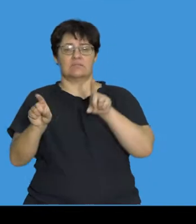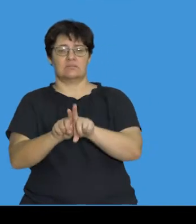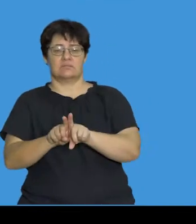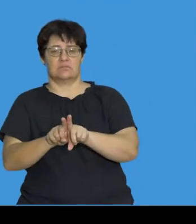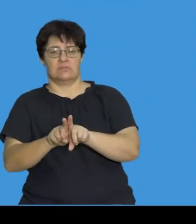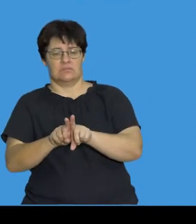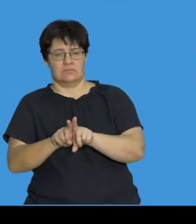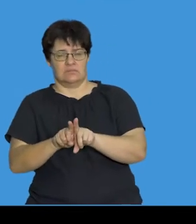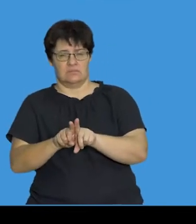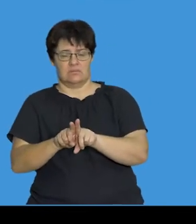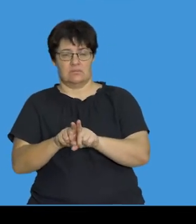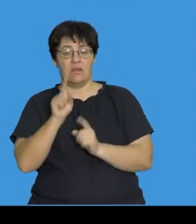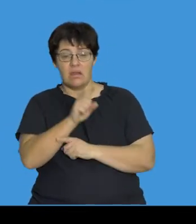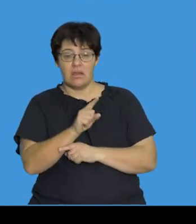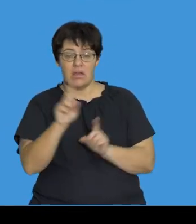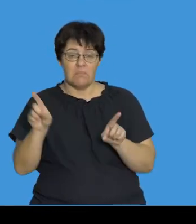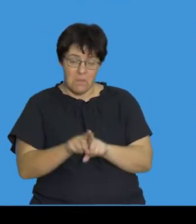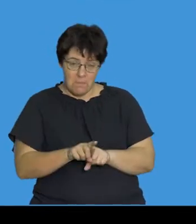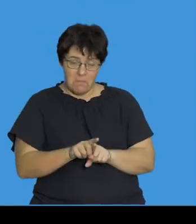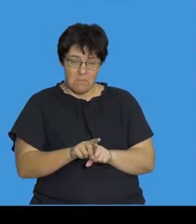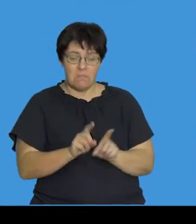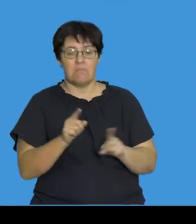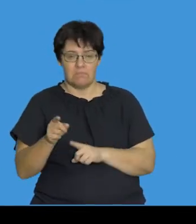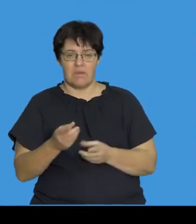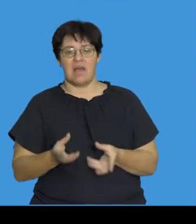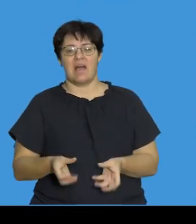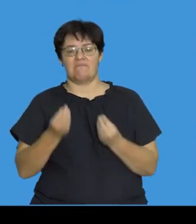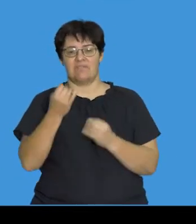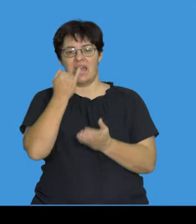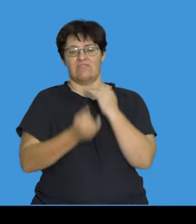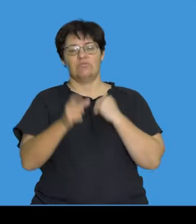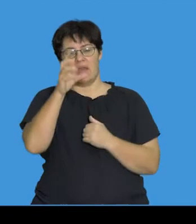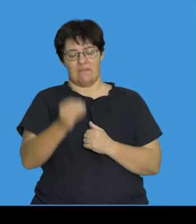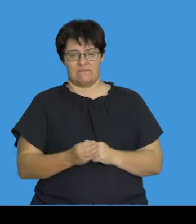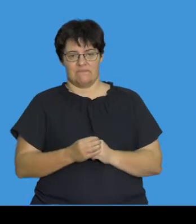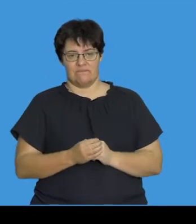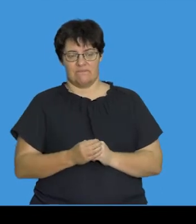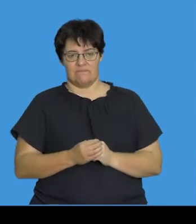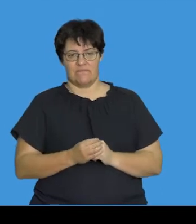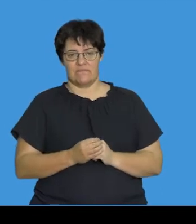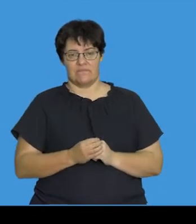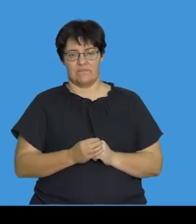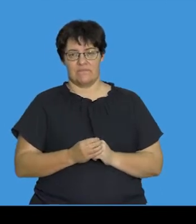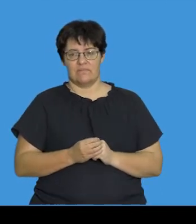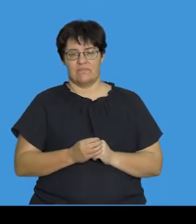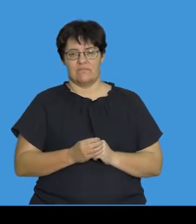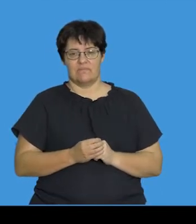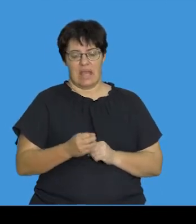set of chromosomes. And when that gamete fuses, we end up with an individual having a